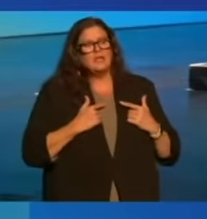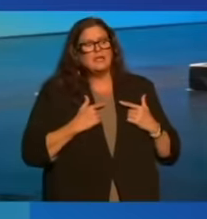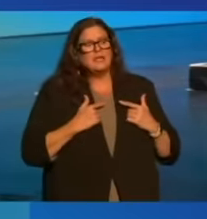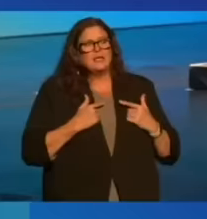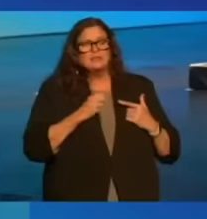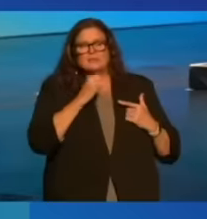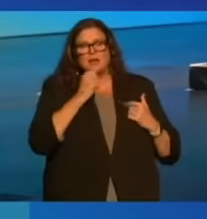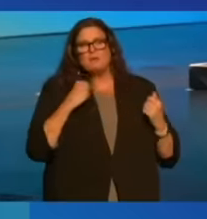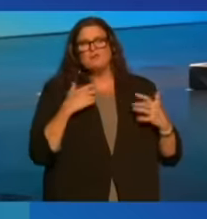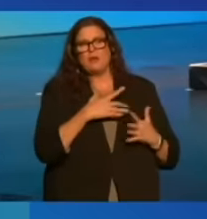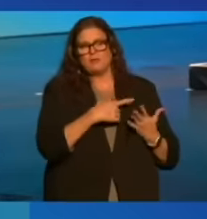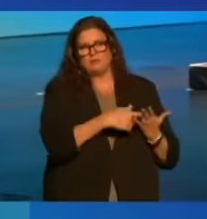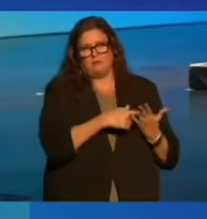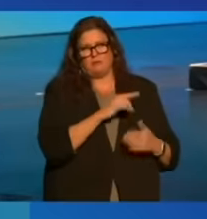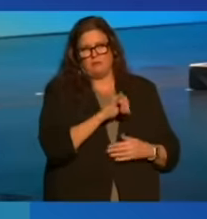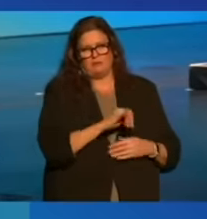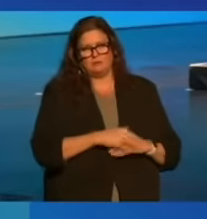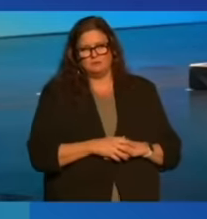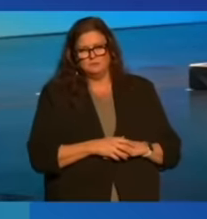afraid to talk about that.